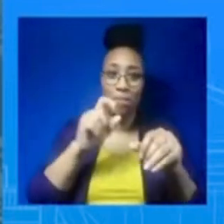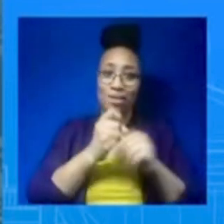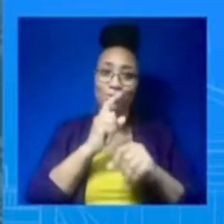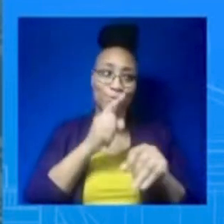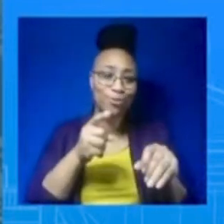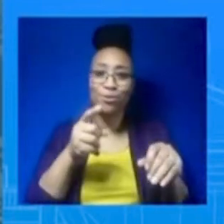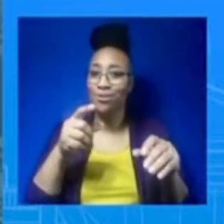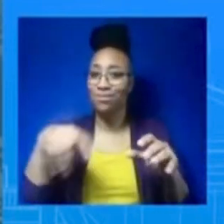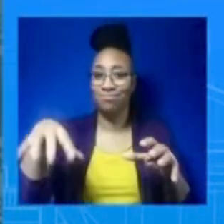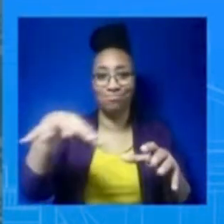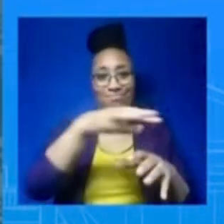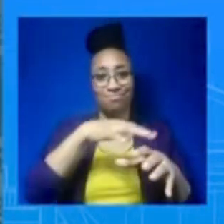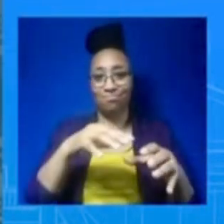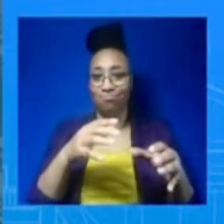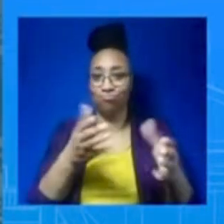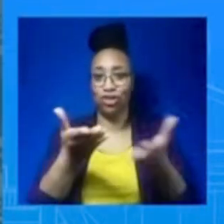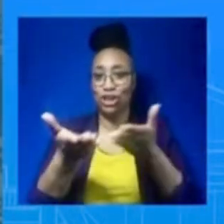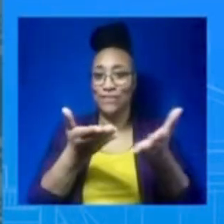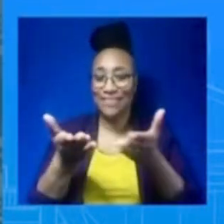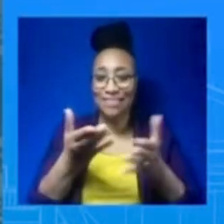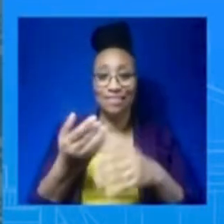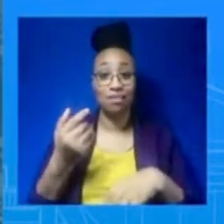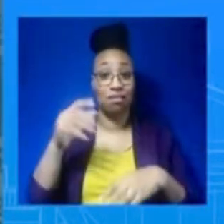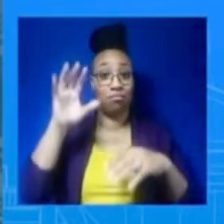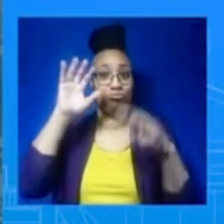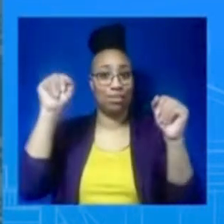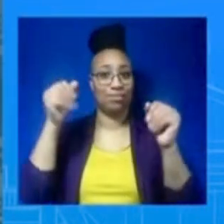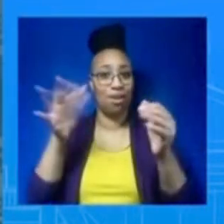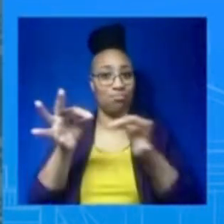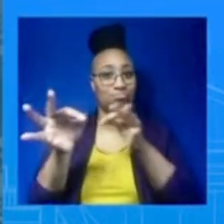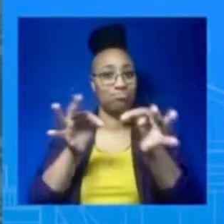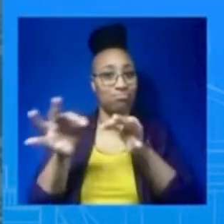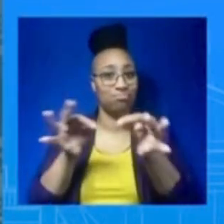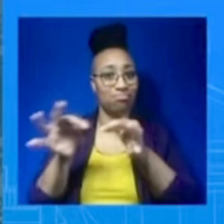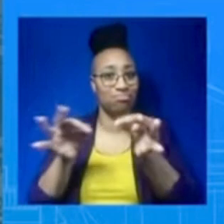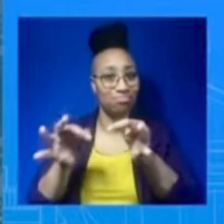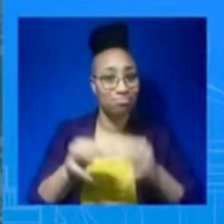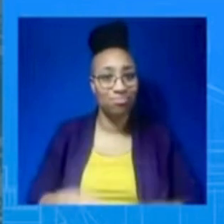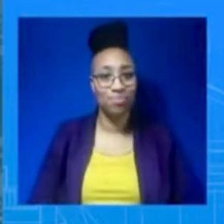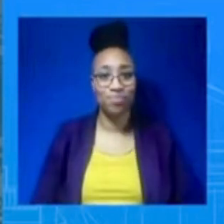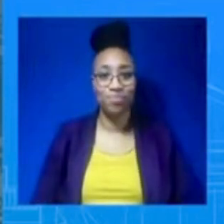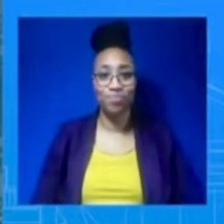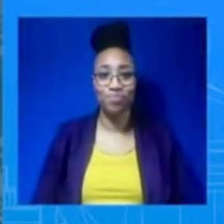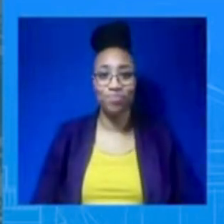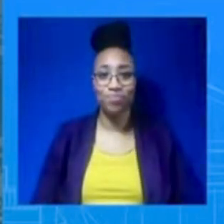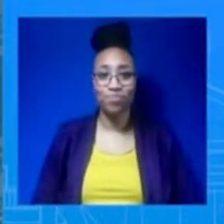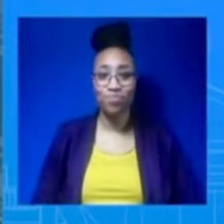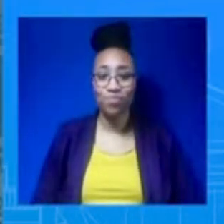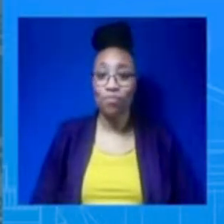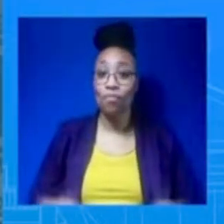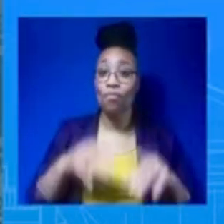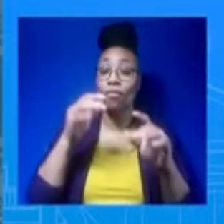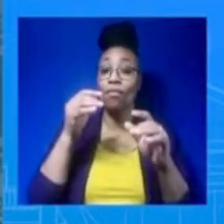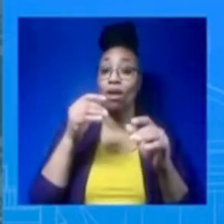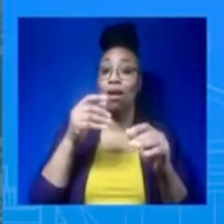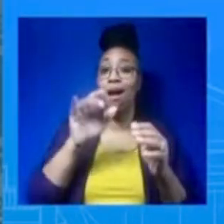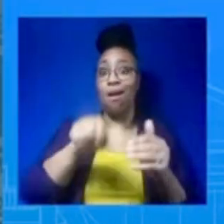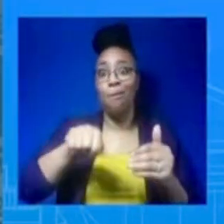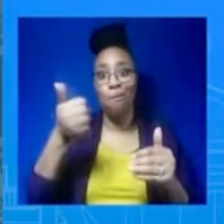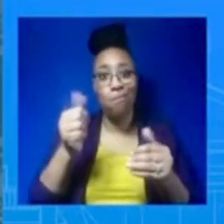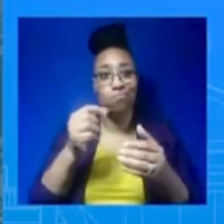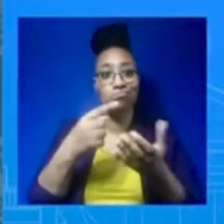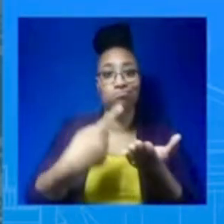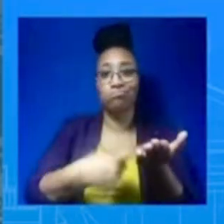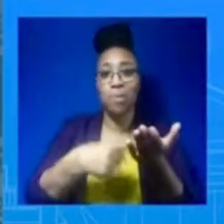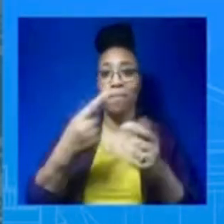steps on guns to keep dangerous firearms out of dangerous hands, including banning assault weapons ban, which is something that you